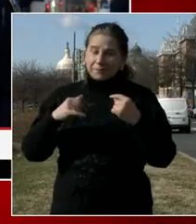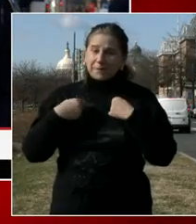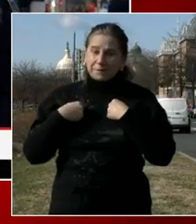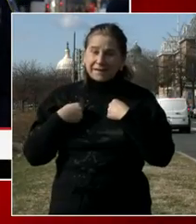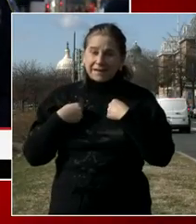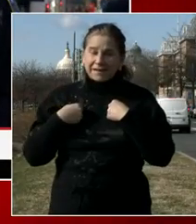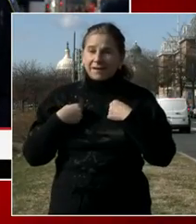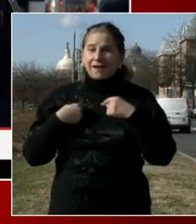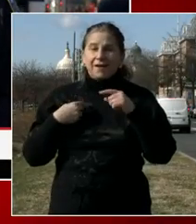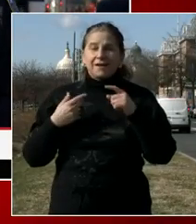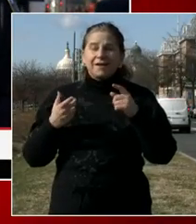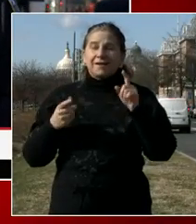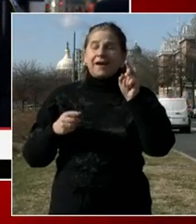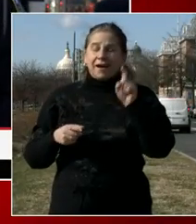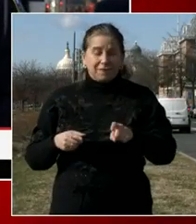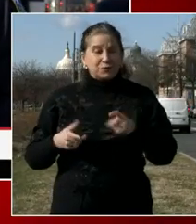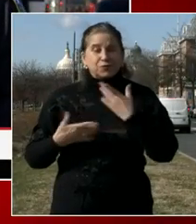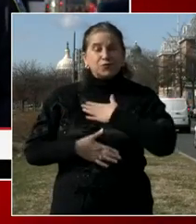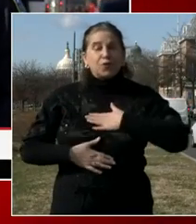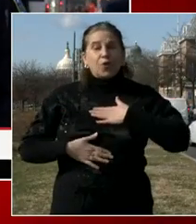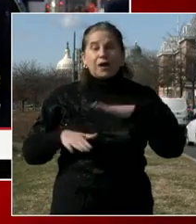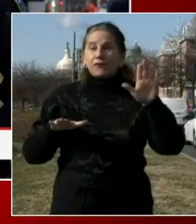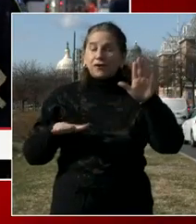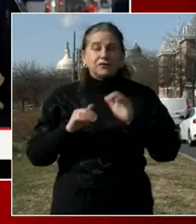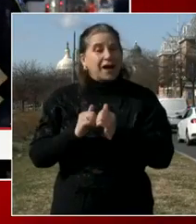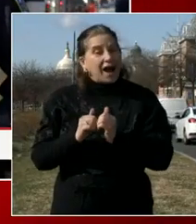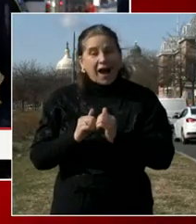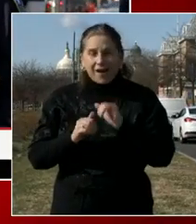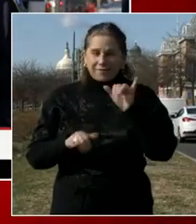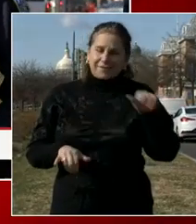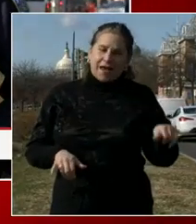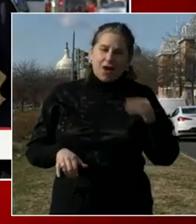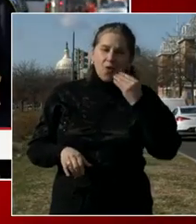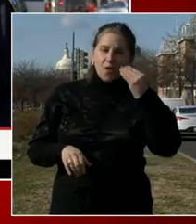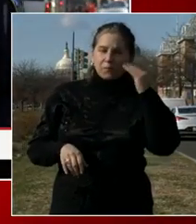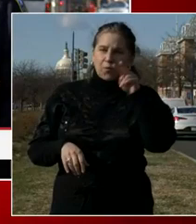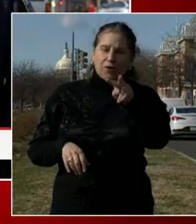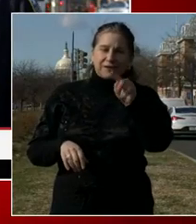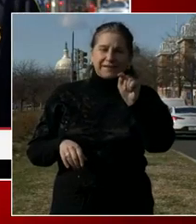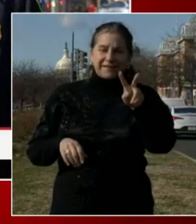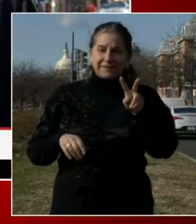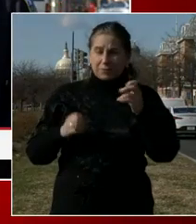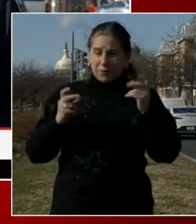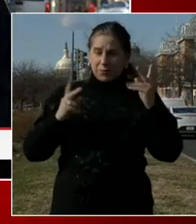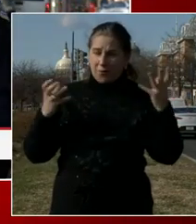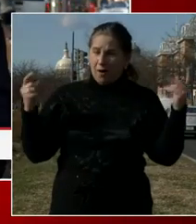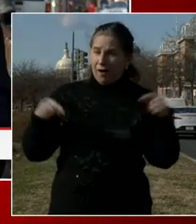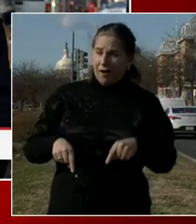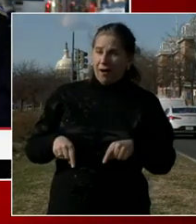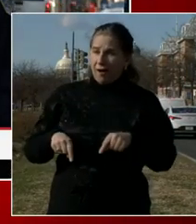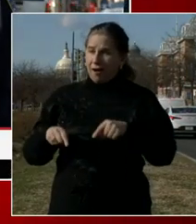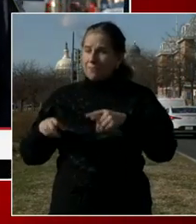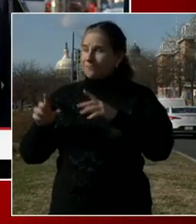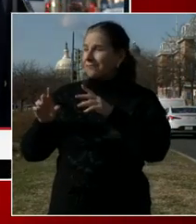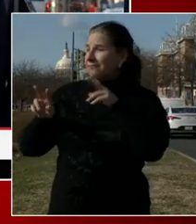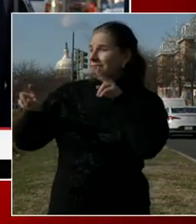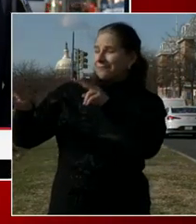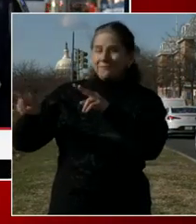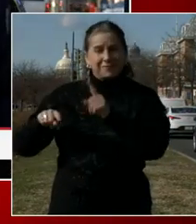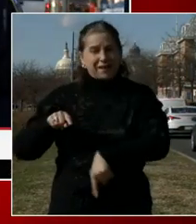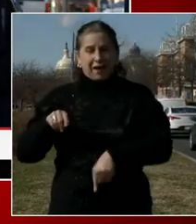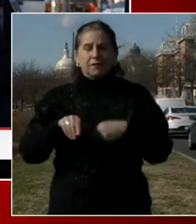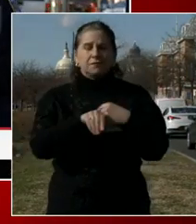inauguration. We've asked our fellow Americans to join the inauguration from home and watch the